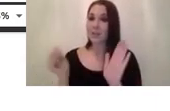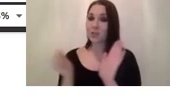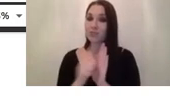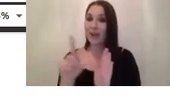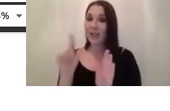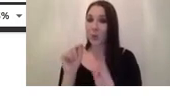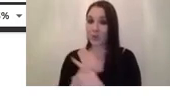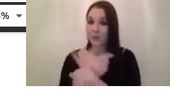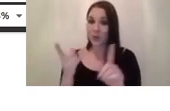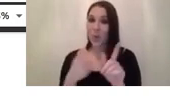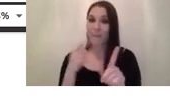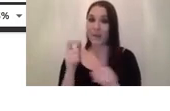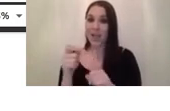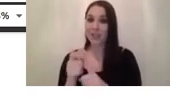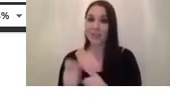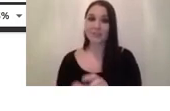application